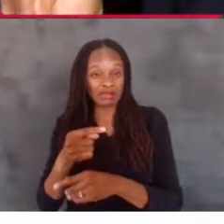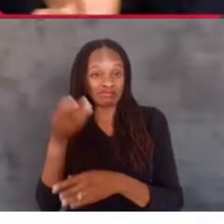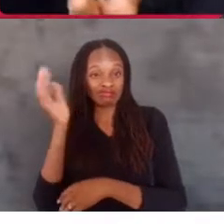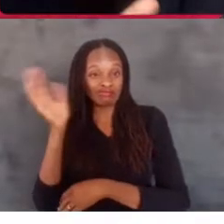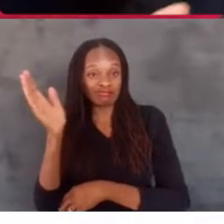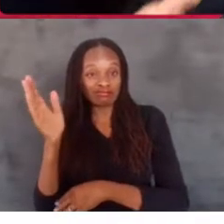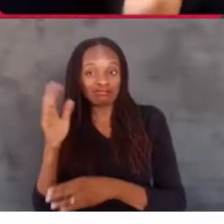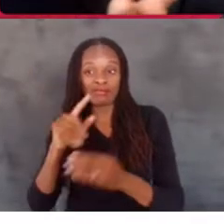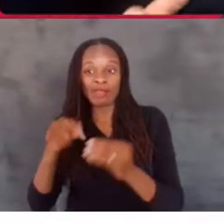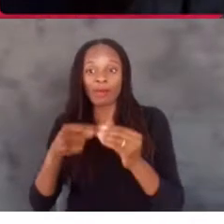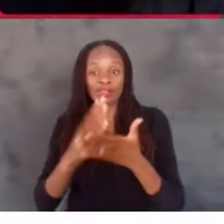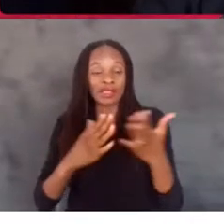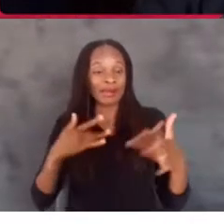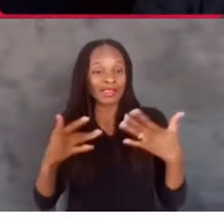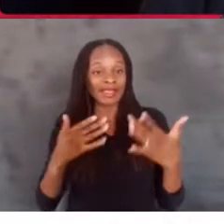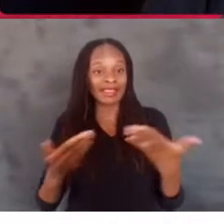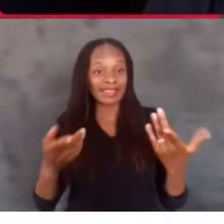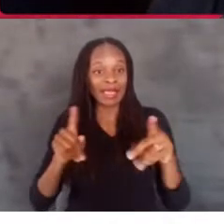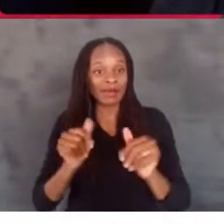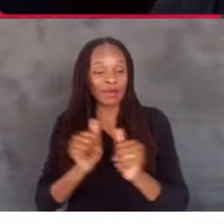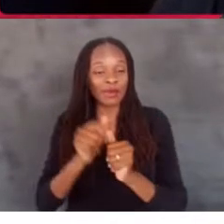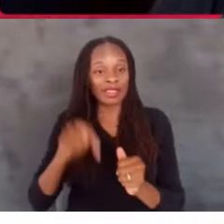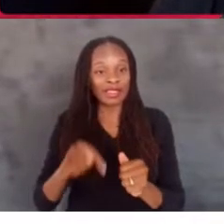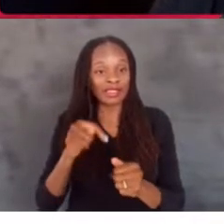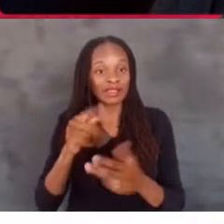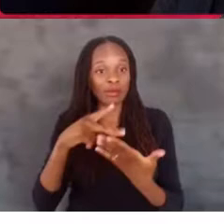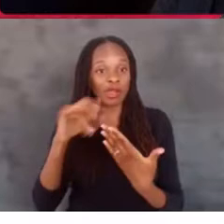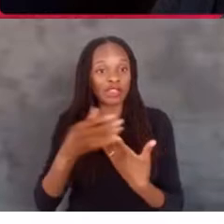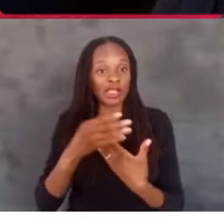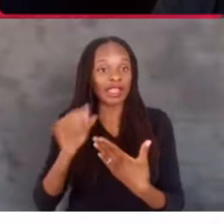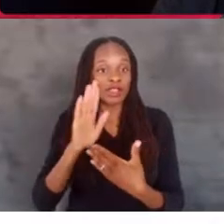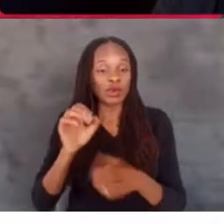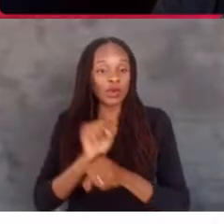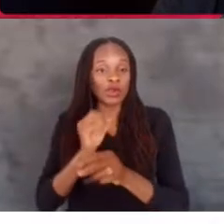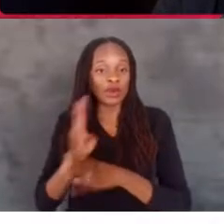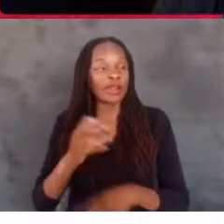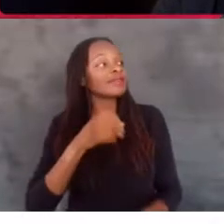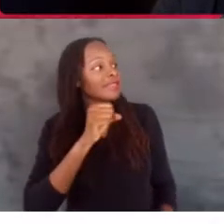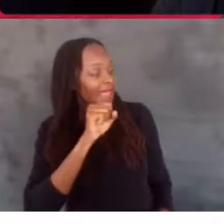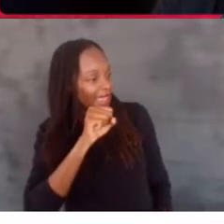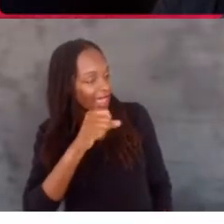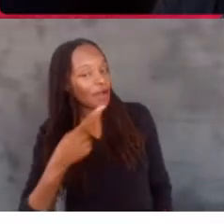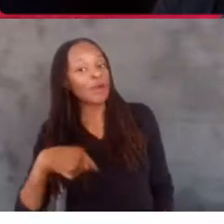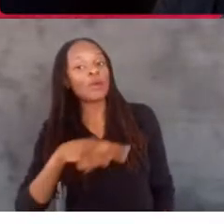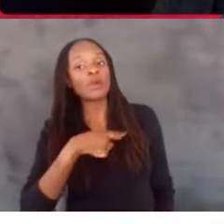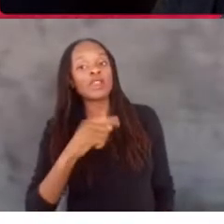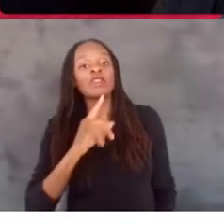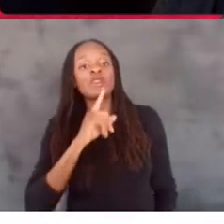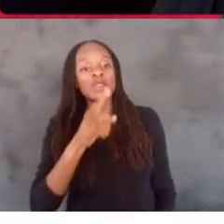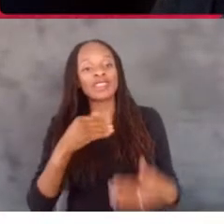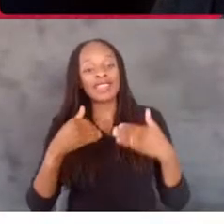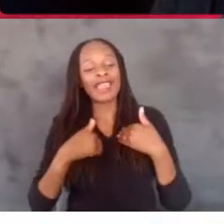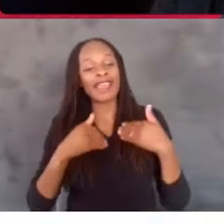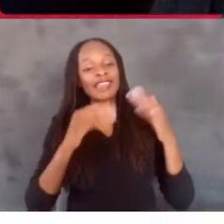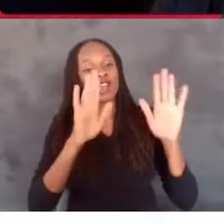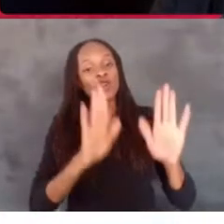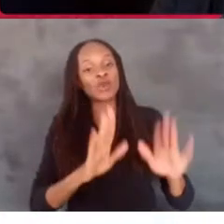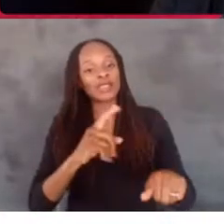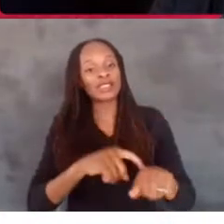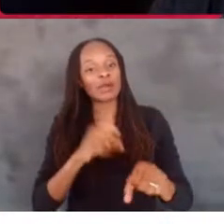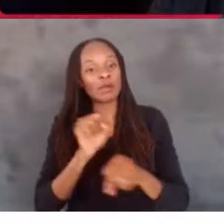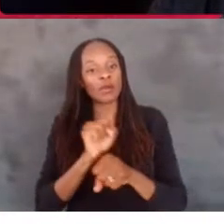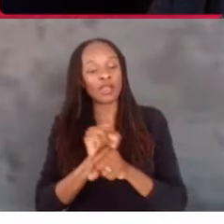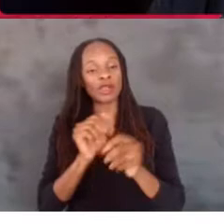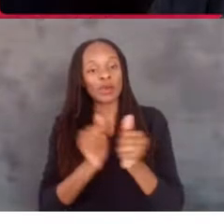things that are happening with this project and in your career? Yeah. Yeah. We, we've really had a great time working with